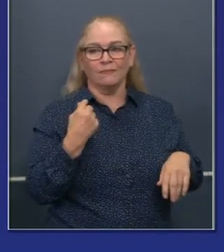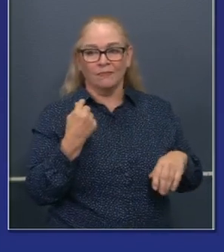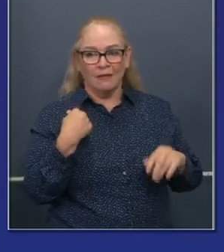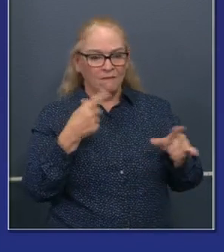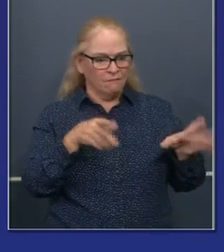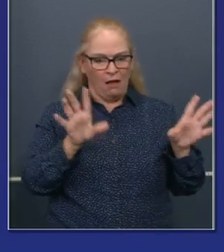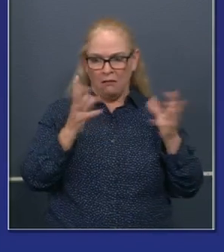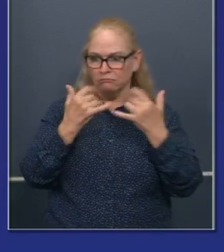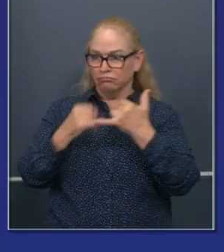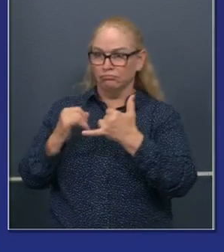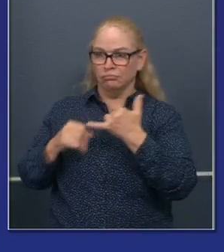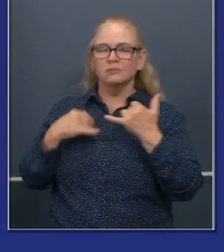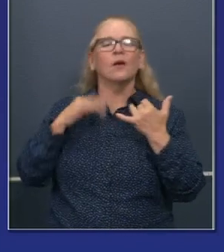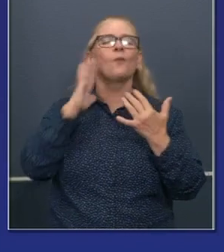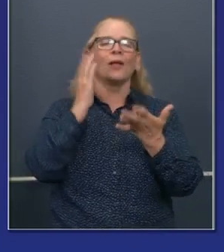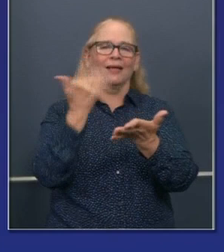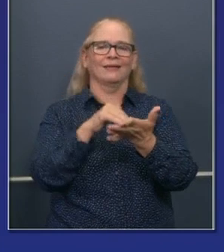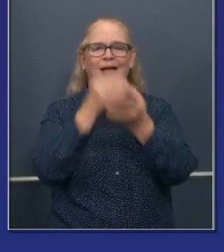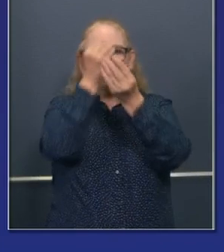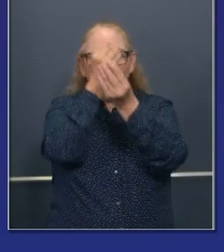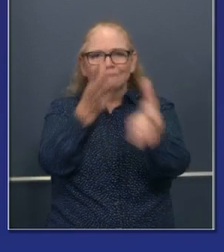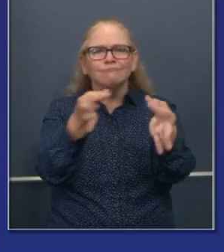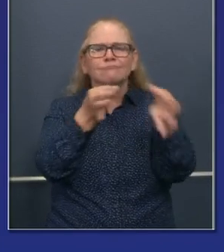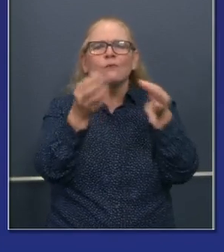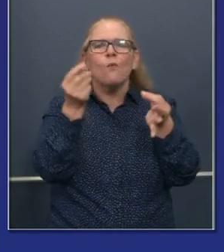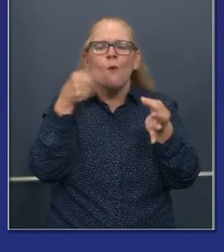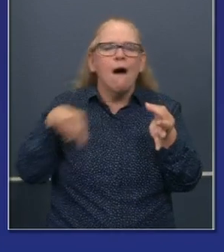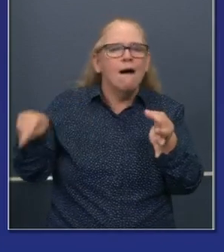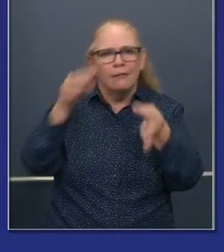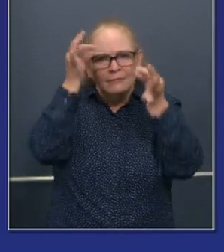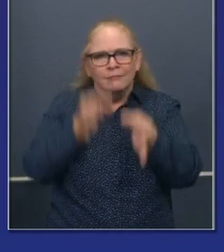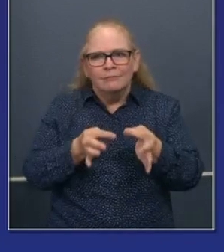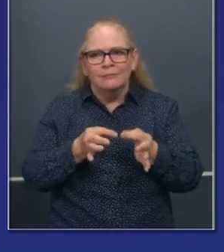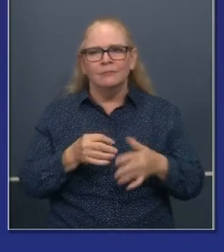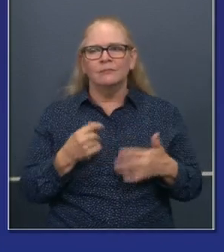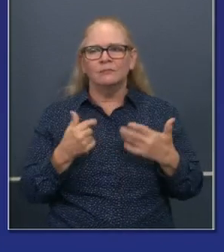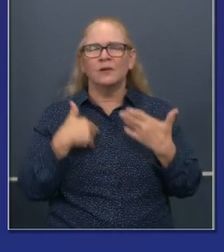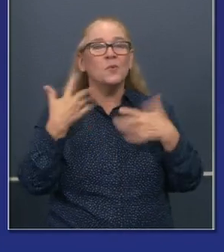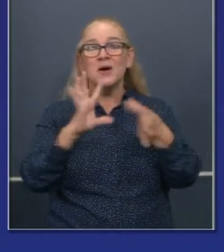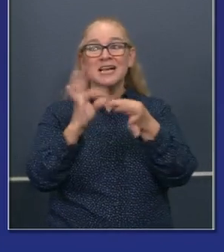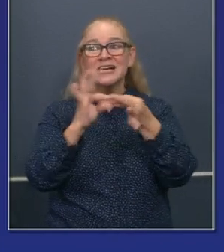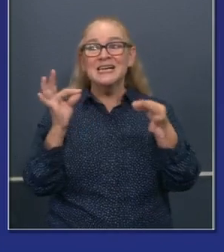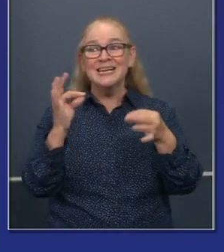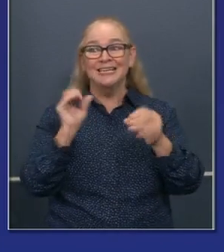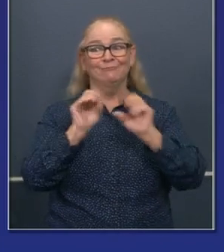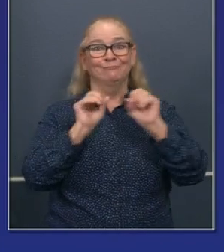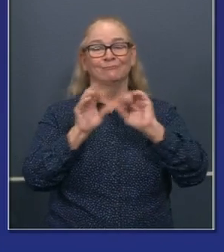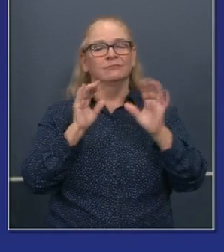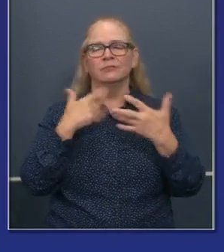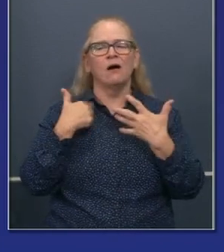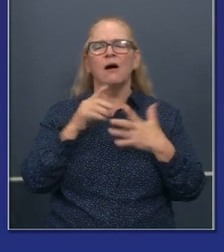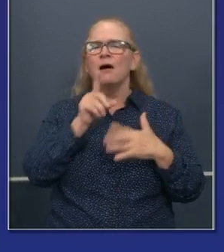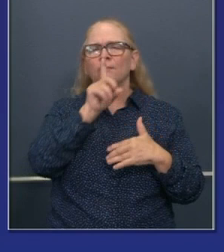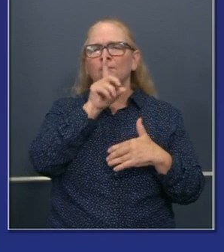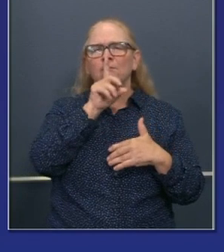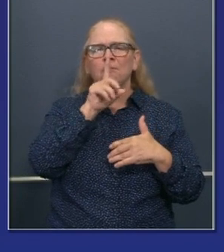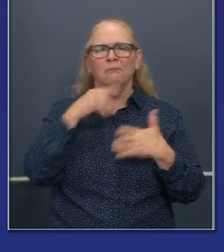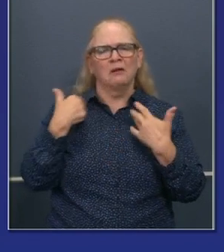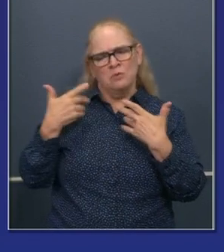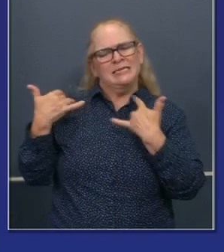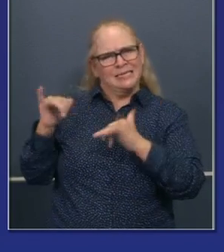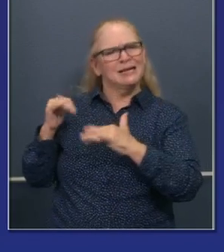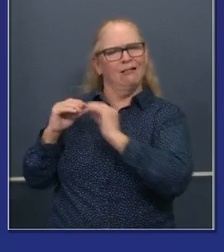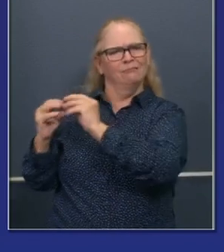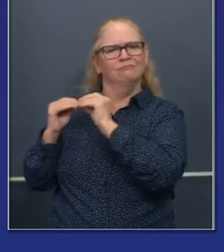as is warranted, uh, on that progress. I don't want to get in the way of the negotiation right now of talking out of school, except to say,